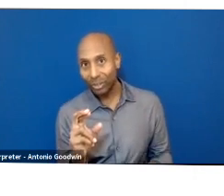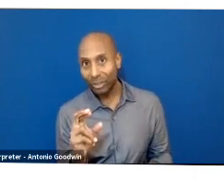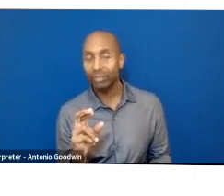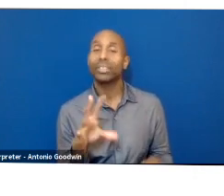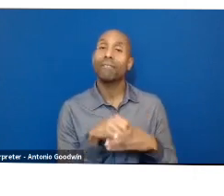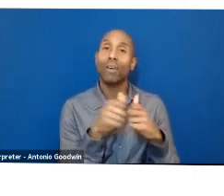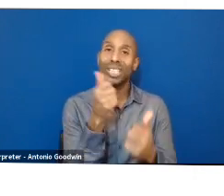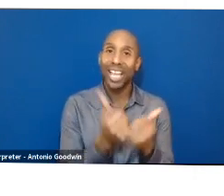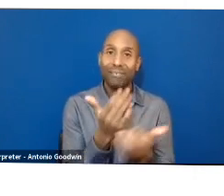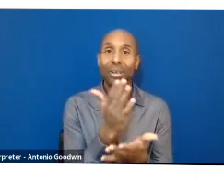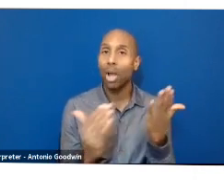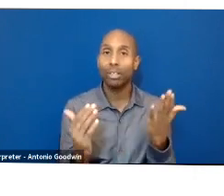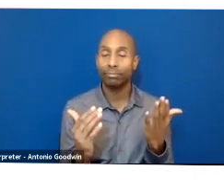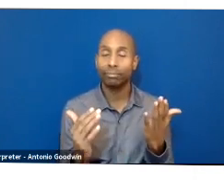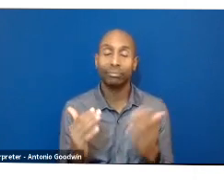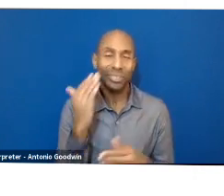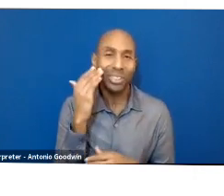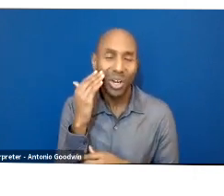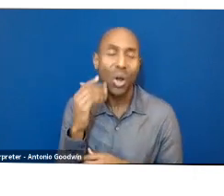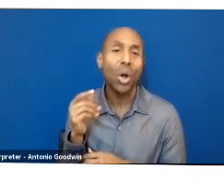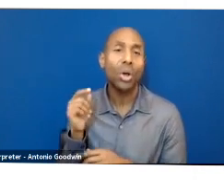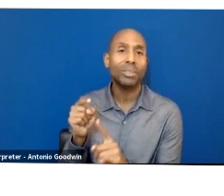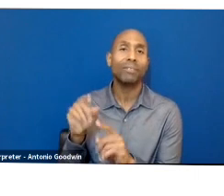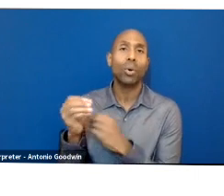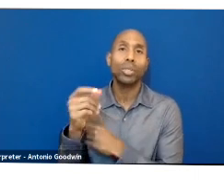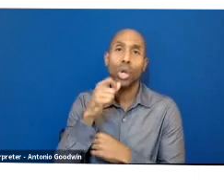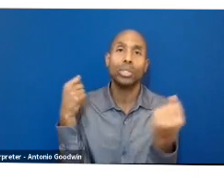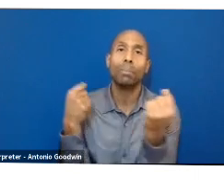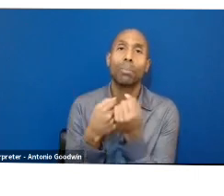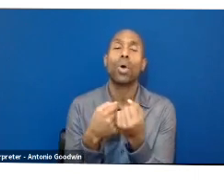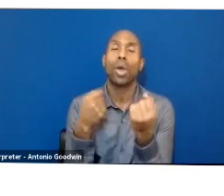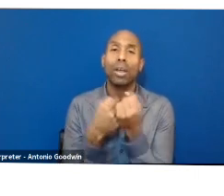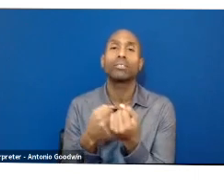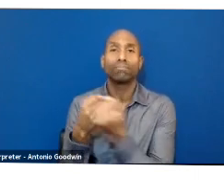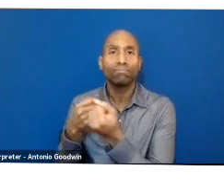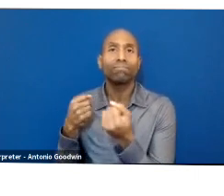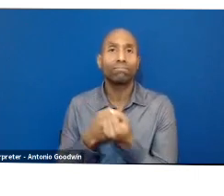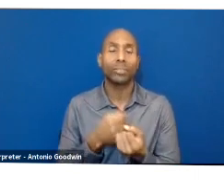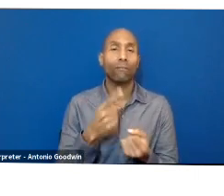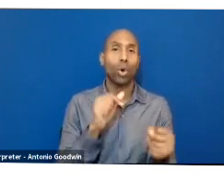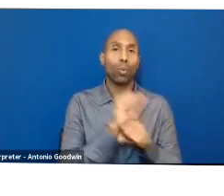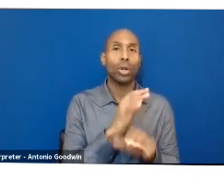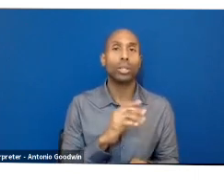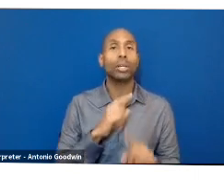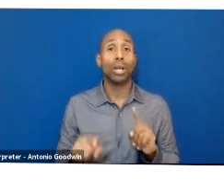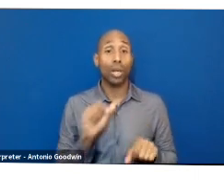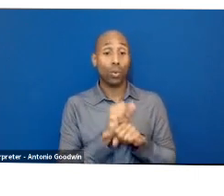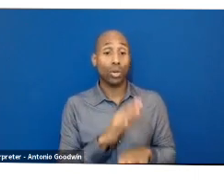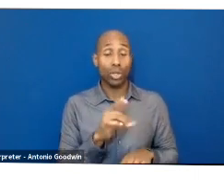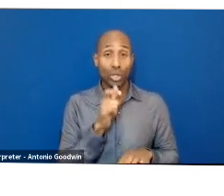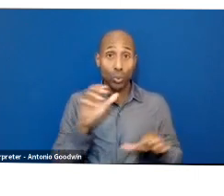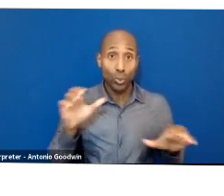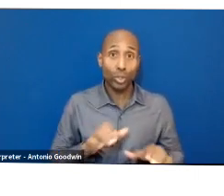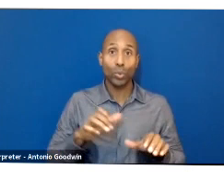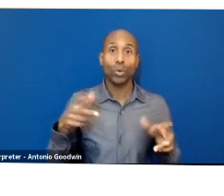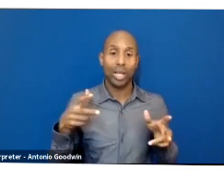who advocate on behalf of workers, but workers at the lower levels of the supply chain, who do the cut and sew. So who